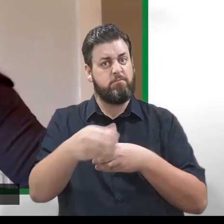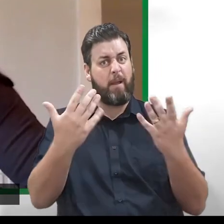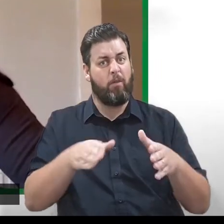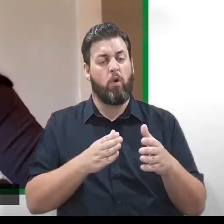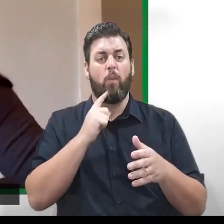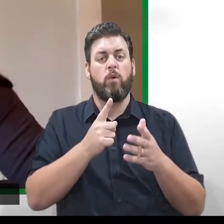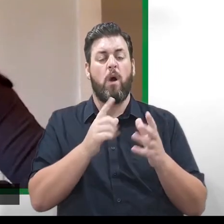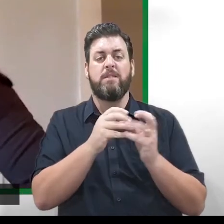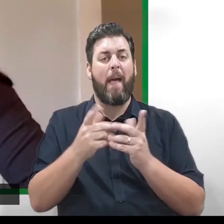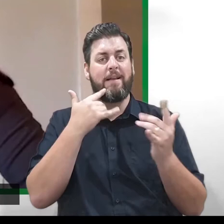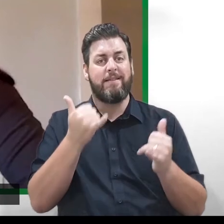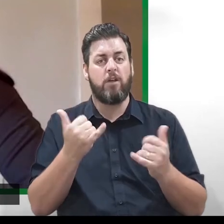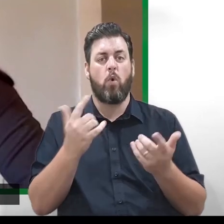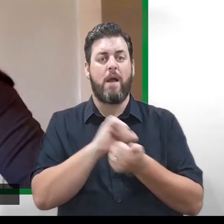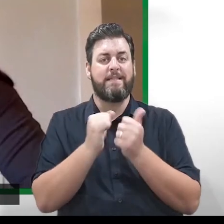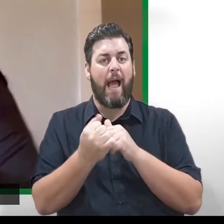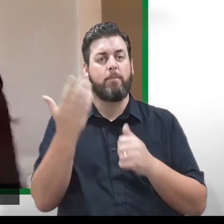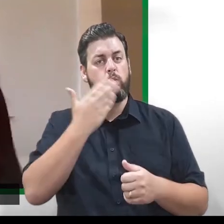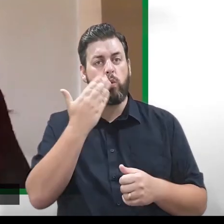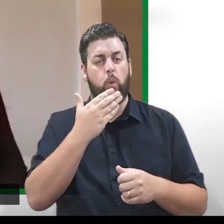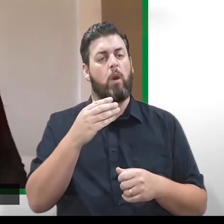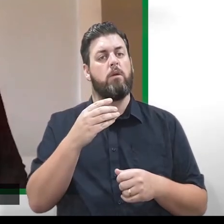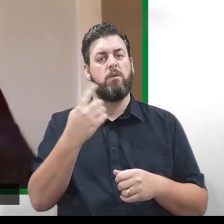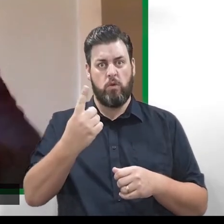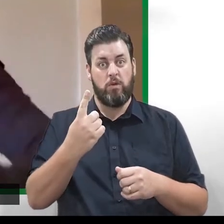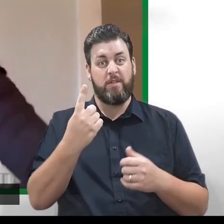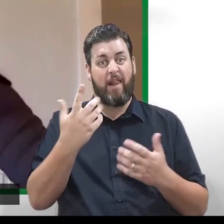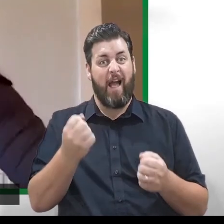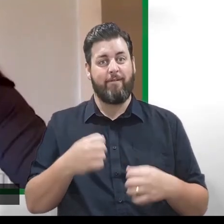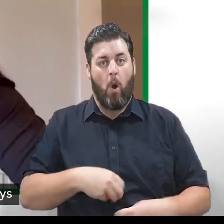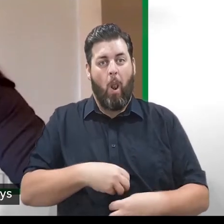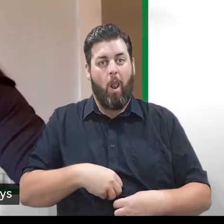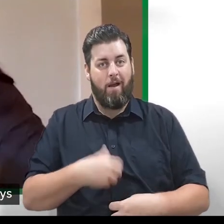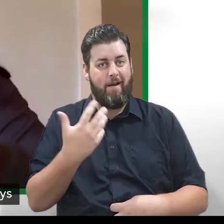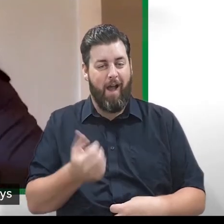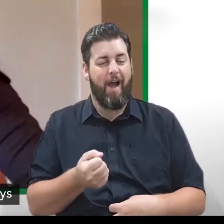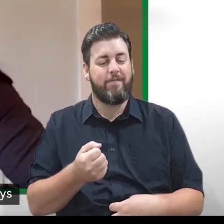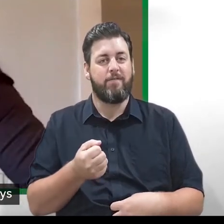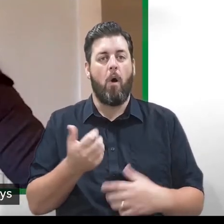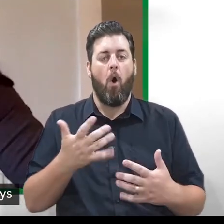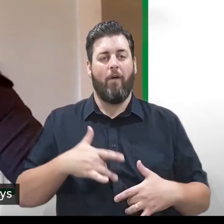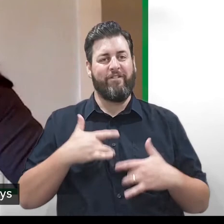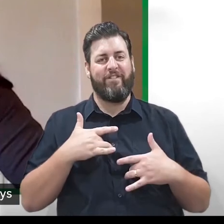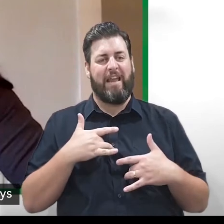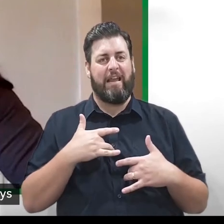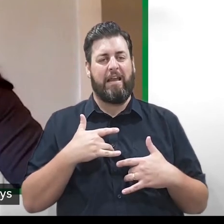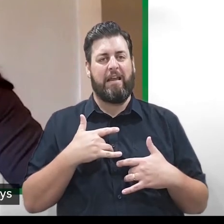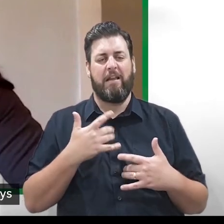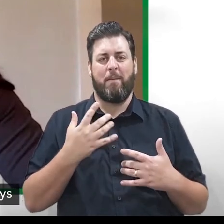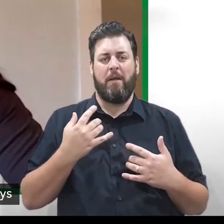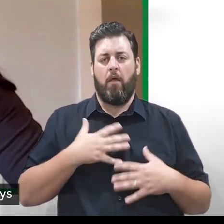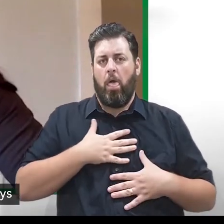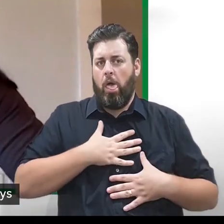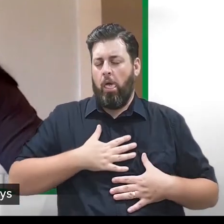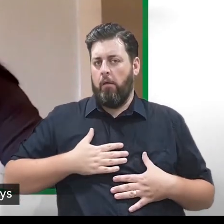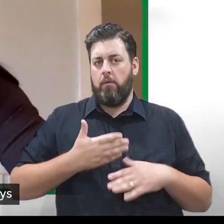tests or whatever it is, I bet you've all had those butterflies in your tummy and maybe felt a bit sick beforehand. But